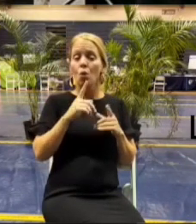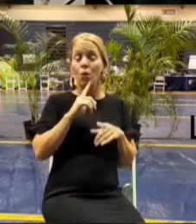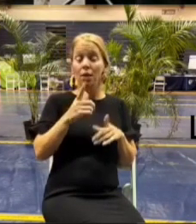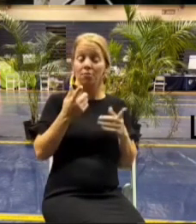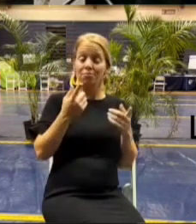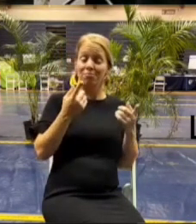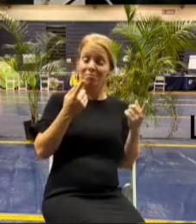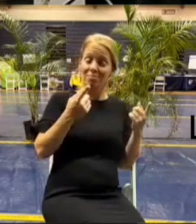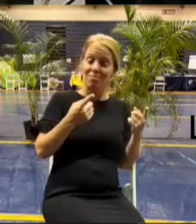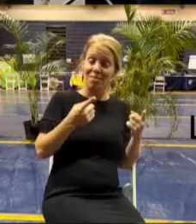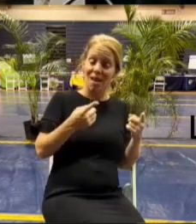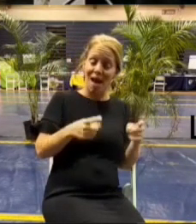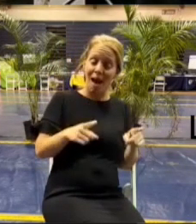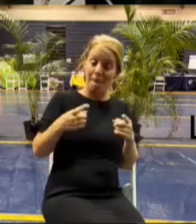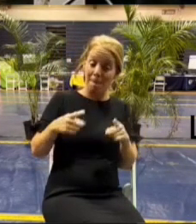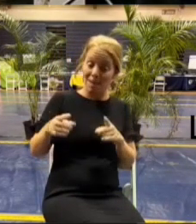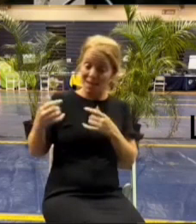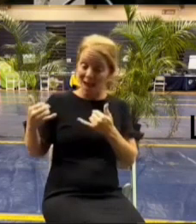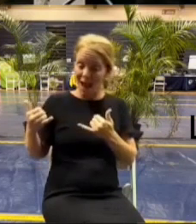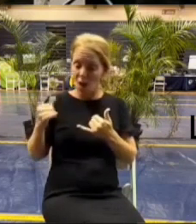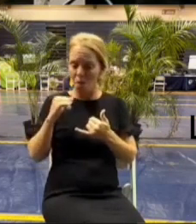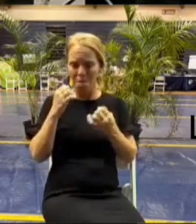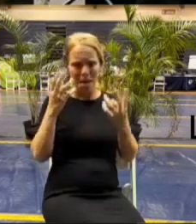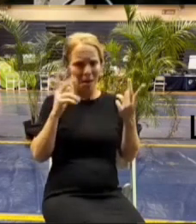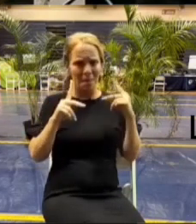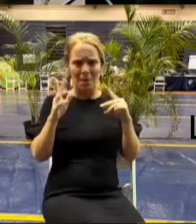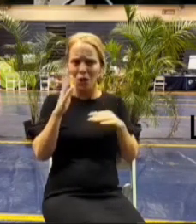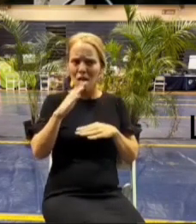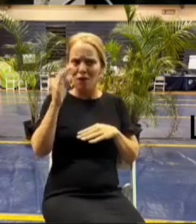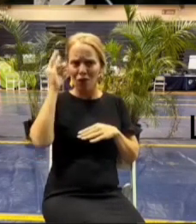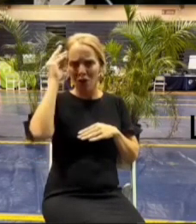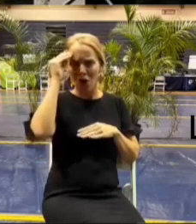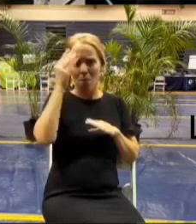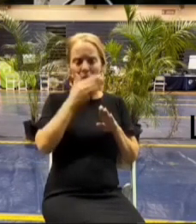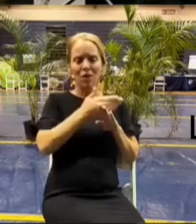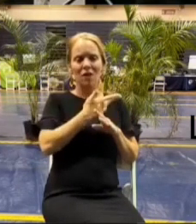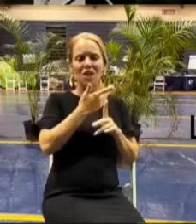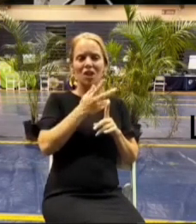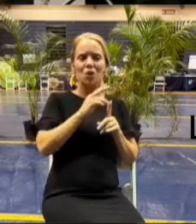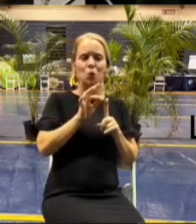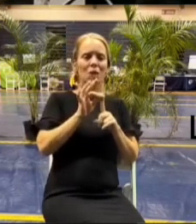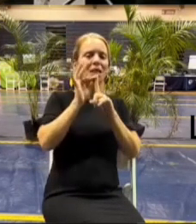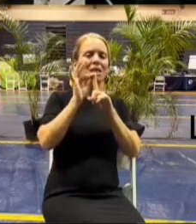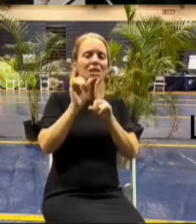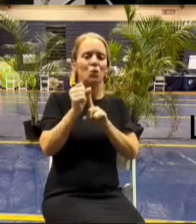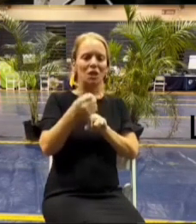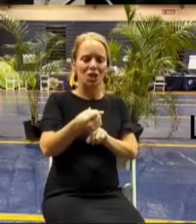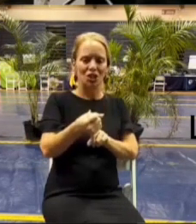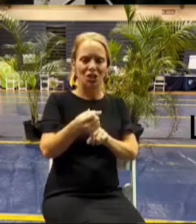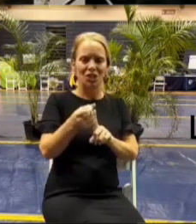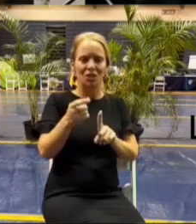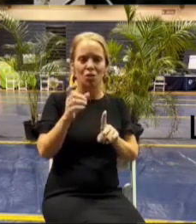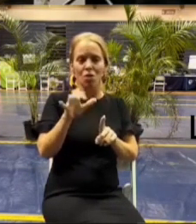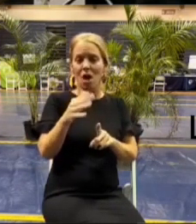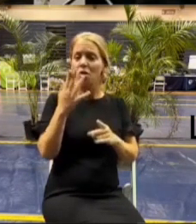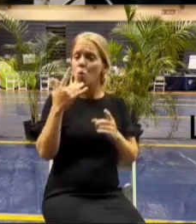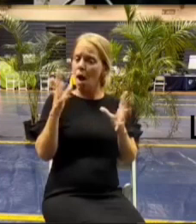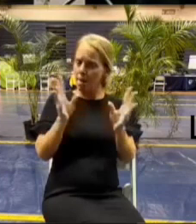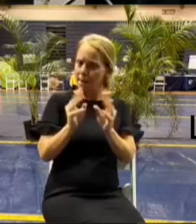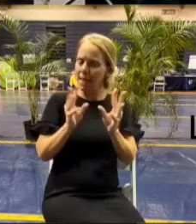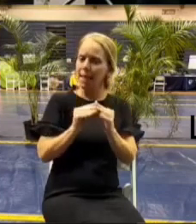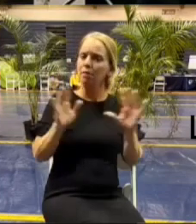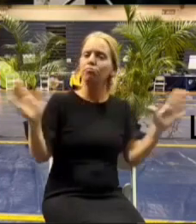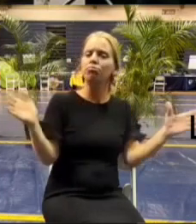now nobody's really thought of some of the stuff it's all kind of unique but this is why we have these meetings